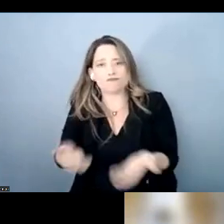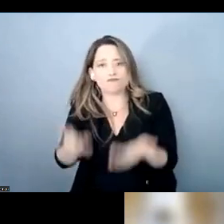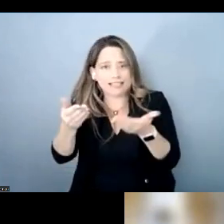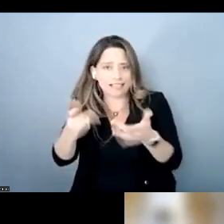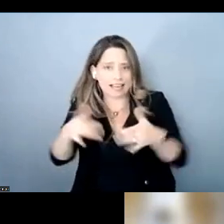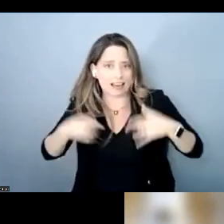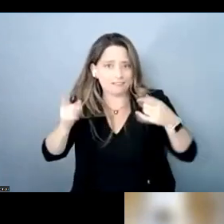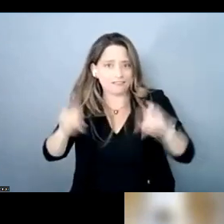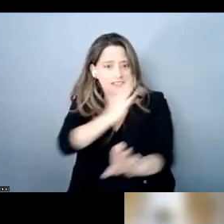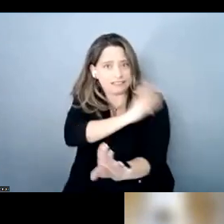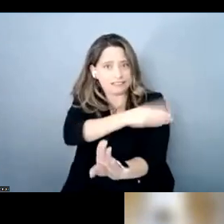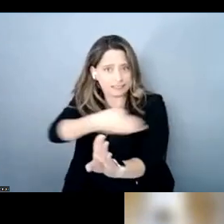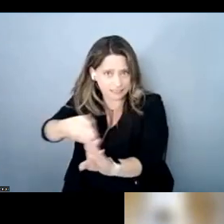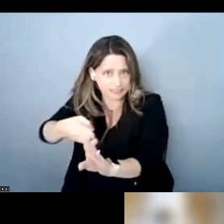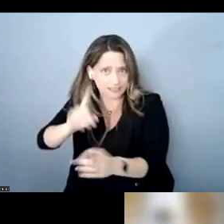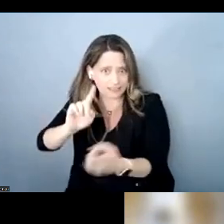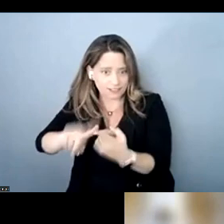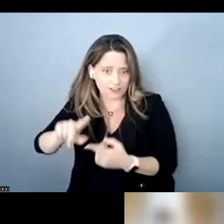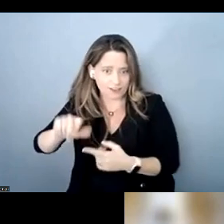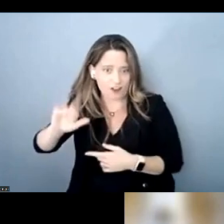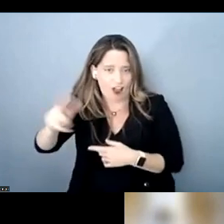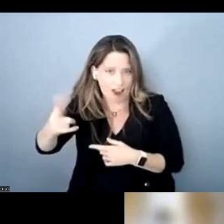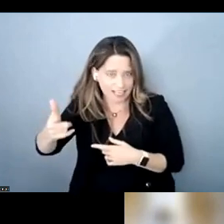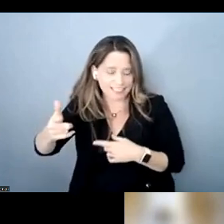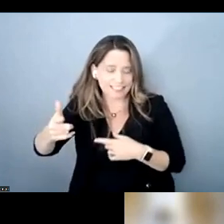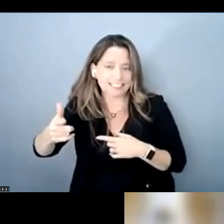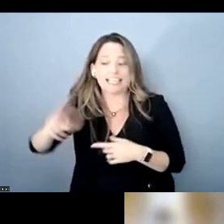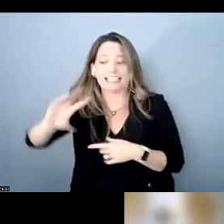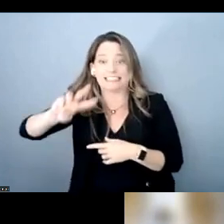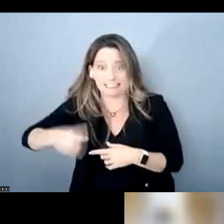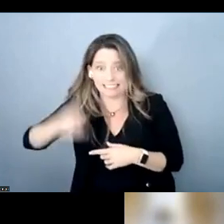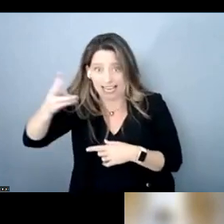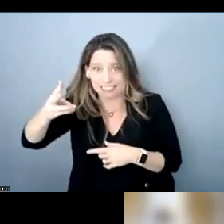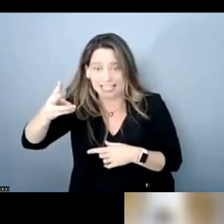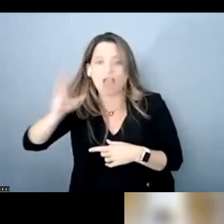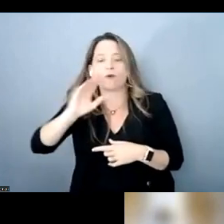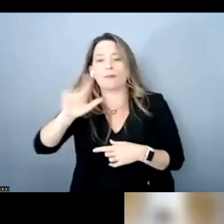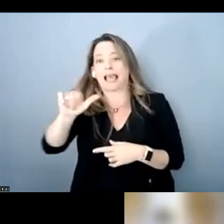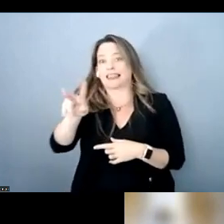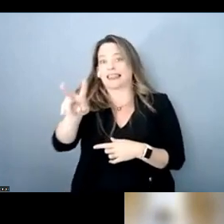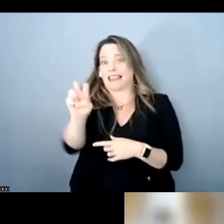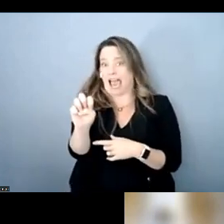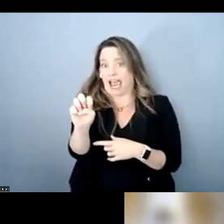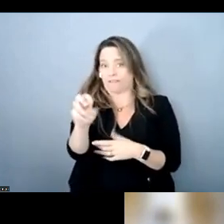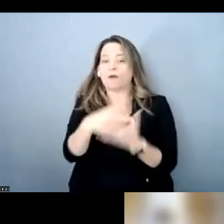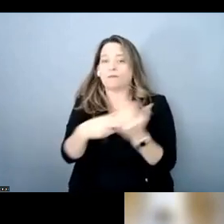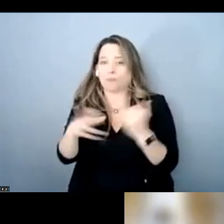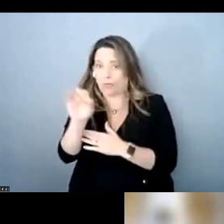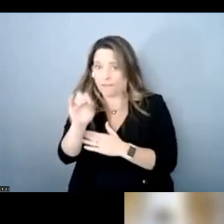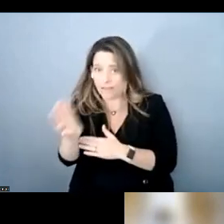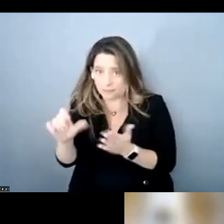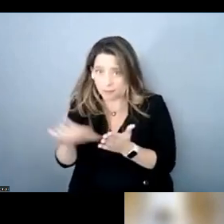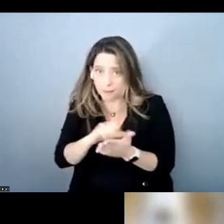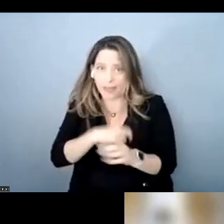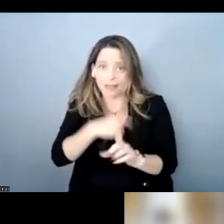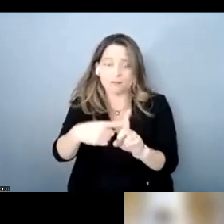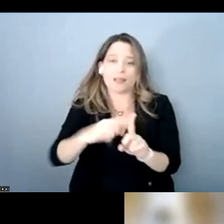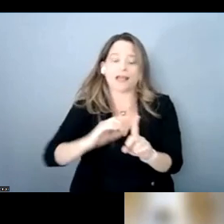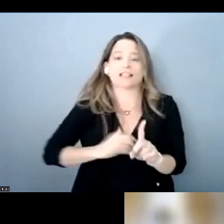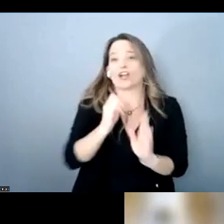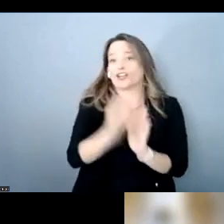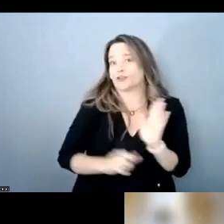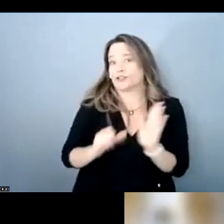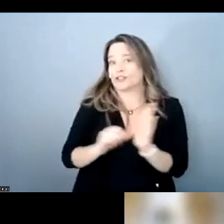that date and then on august 6th we will go live on both our facebook page as well as our youtube